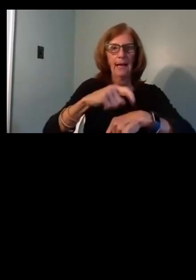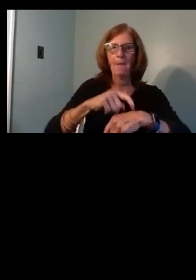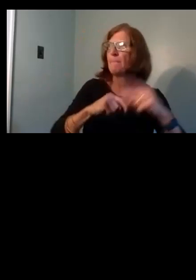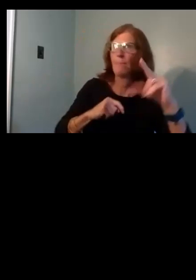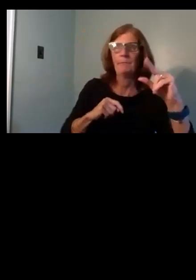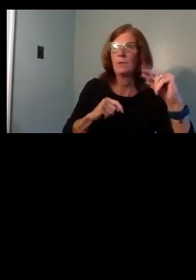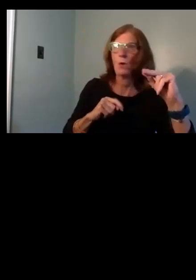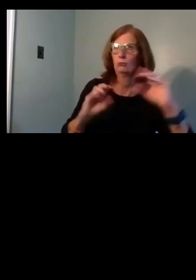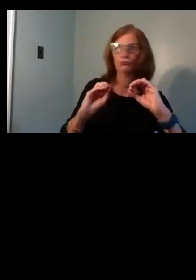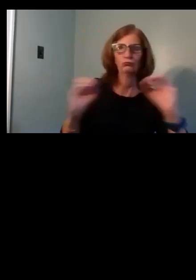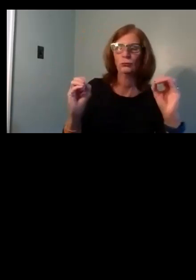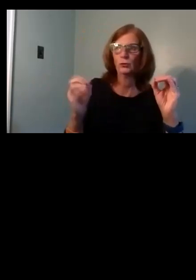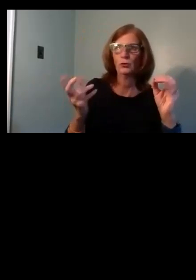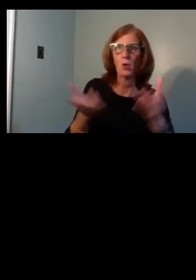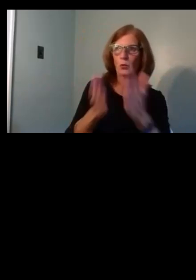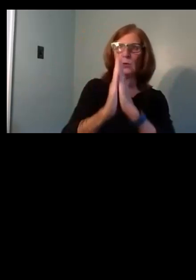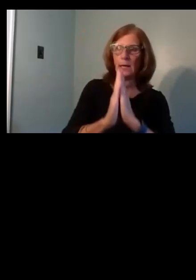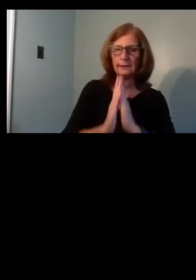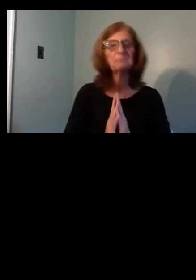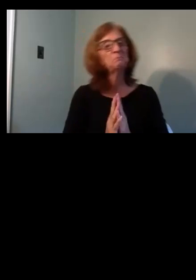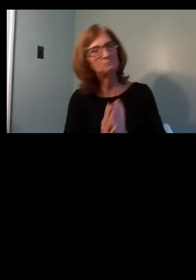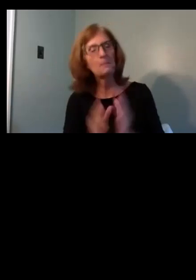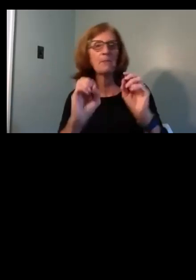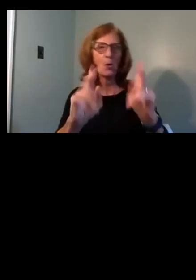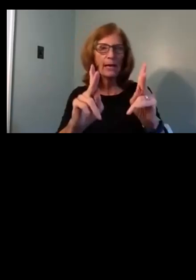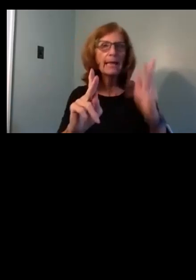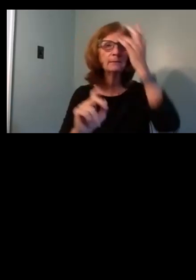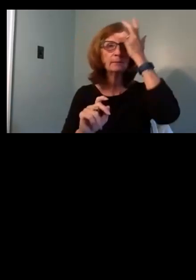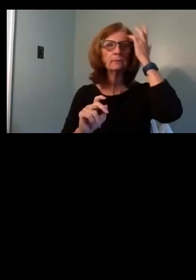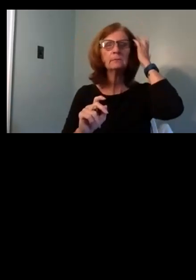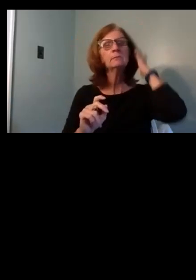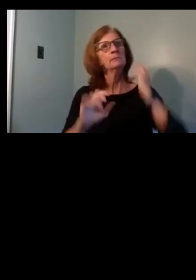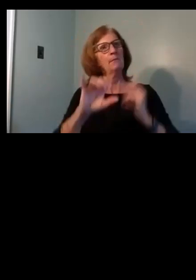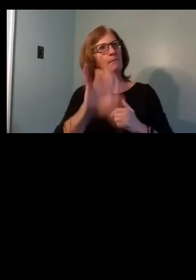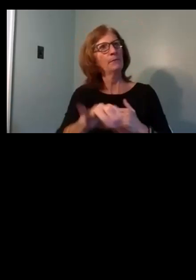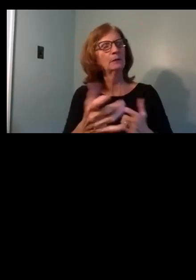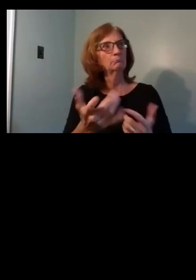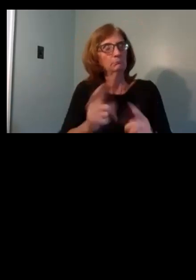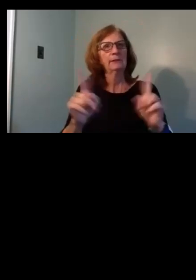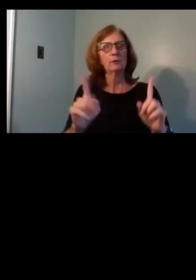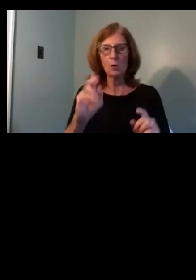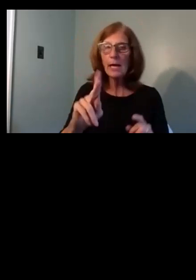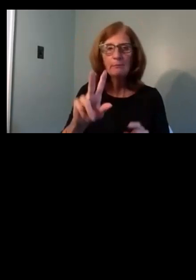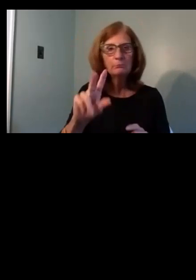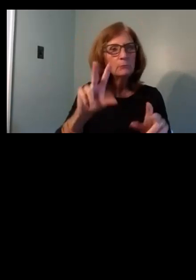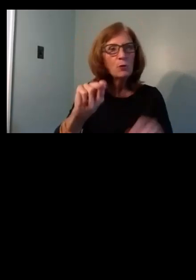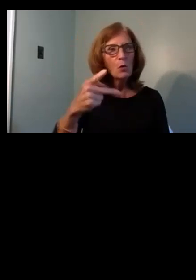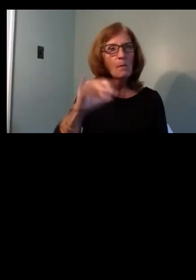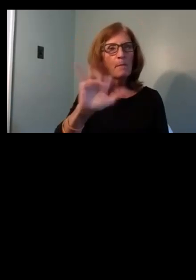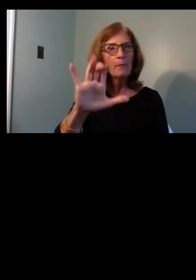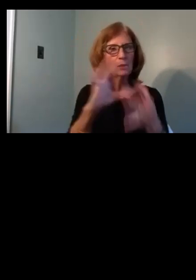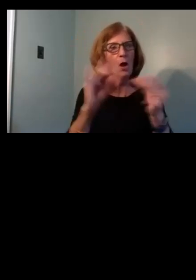okay uh kind of a record thing so no public comment you for today and